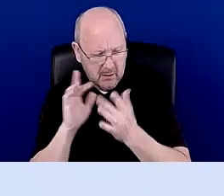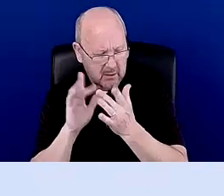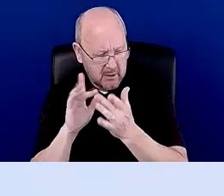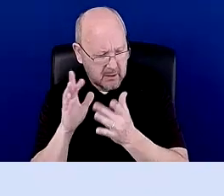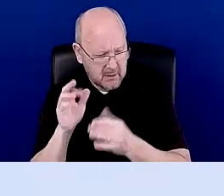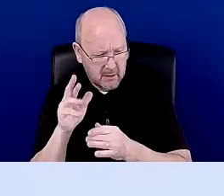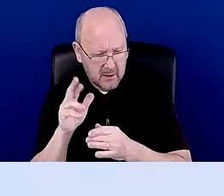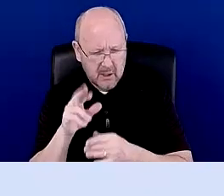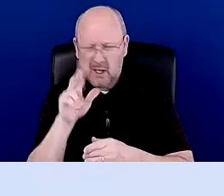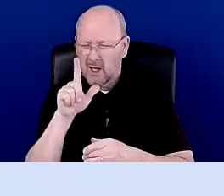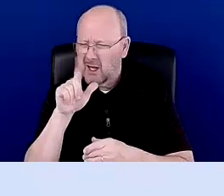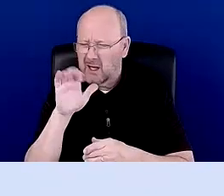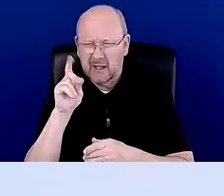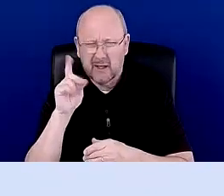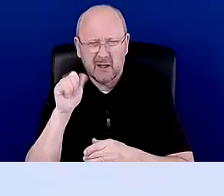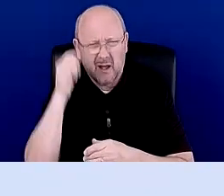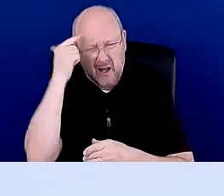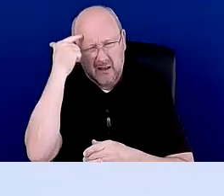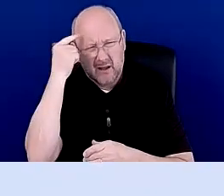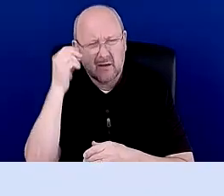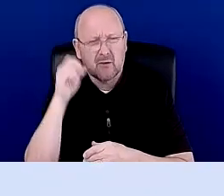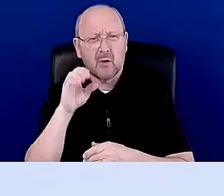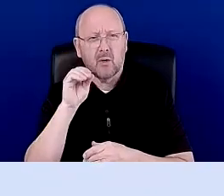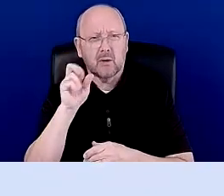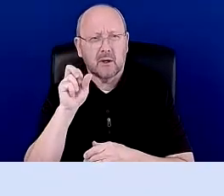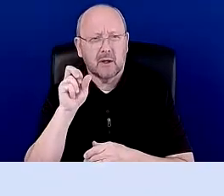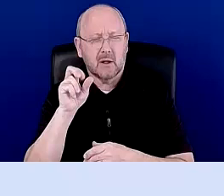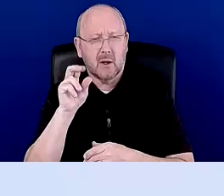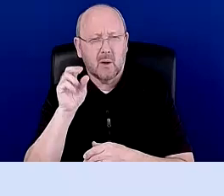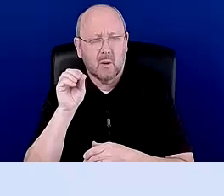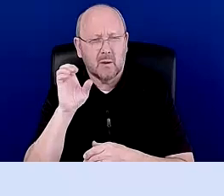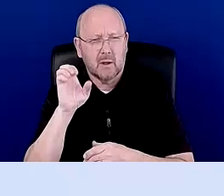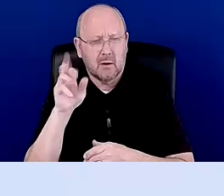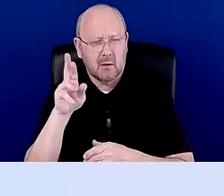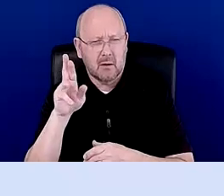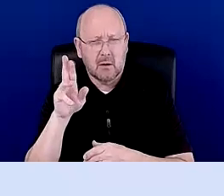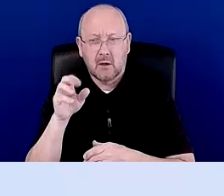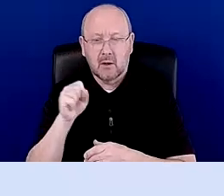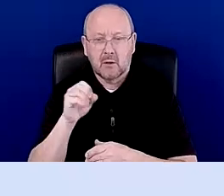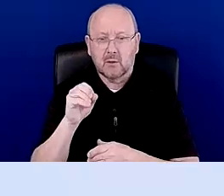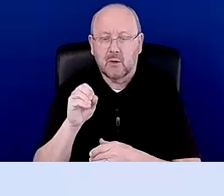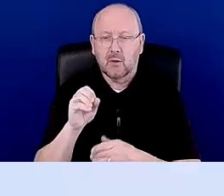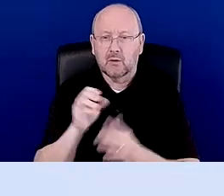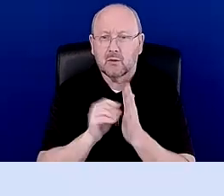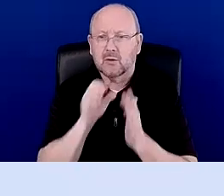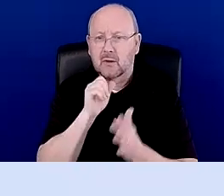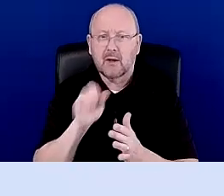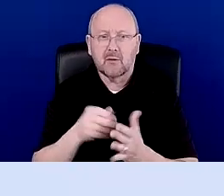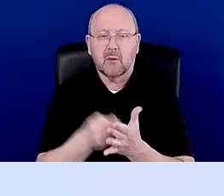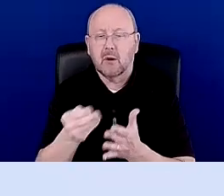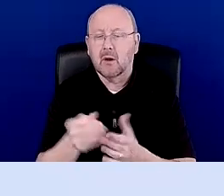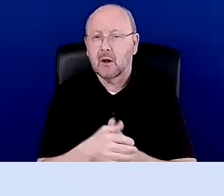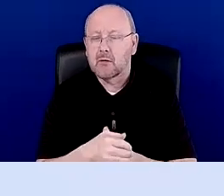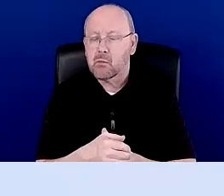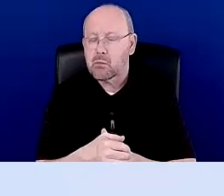for OER. Um, so the students didn't have to purchase a textbook. It was a Biblio. Oh, it could have been. Yeah. Biblio. what was.